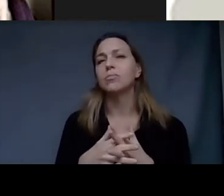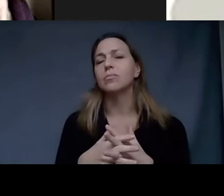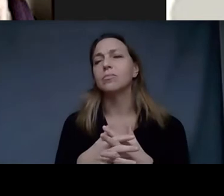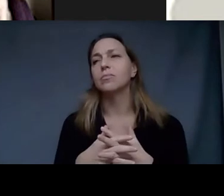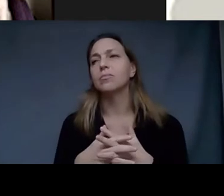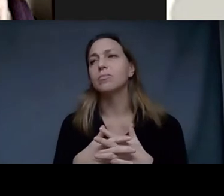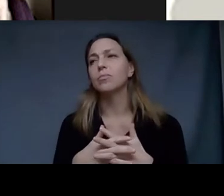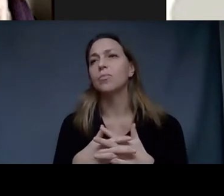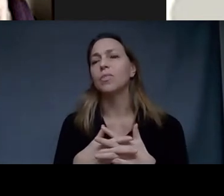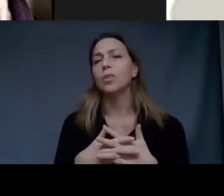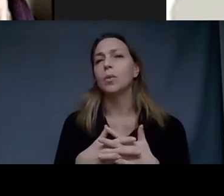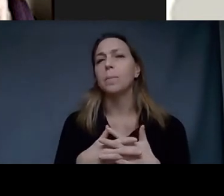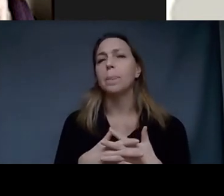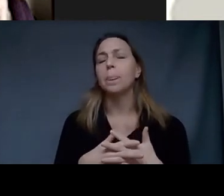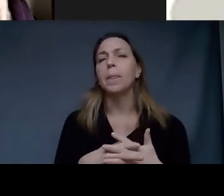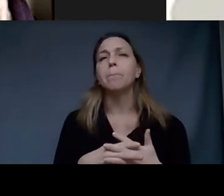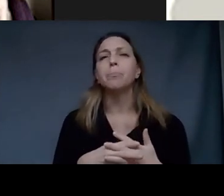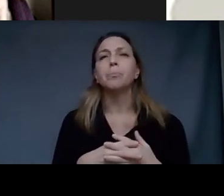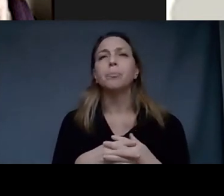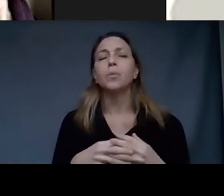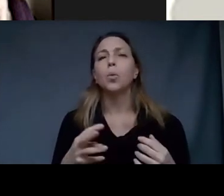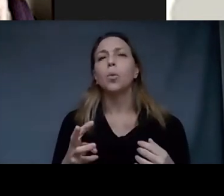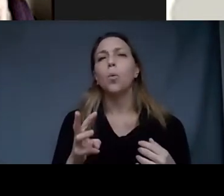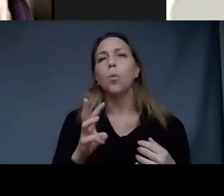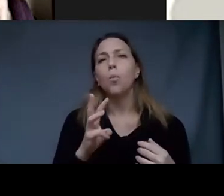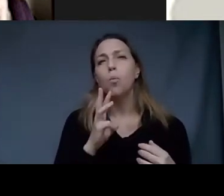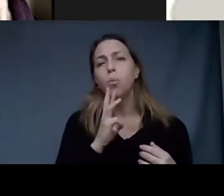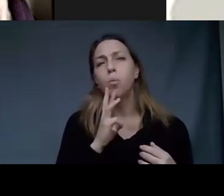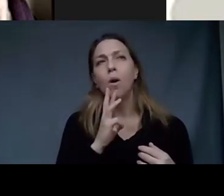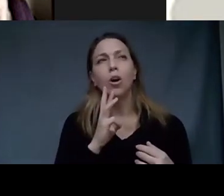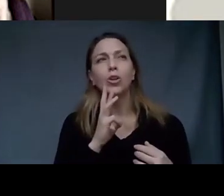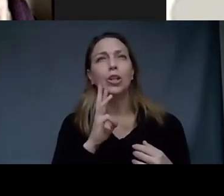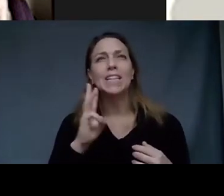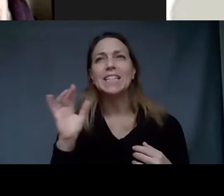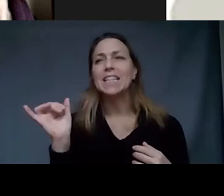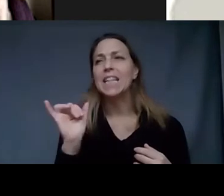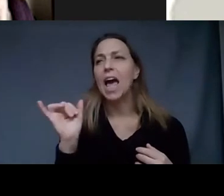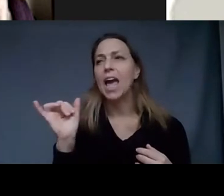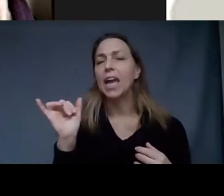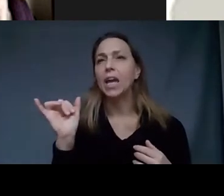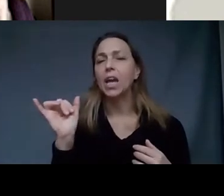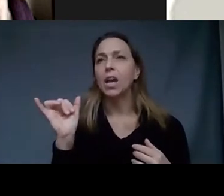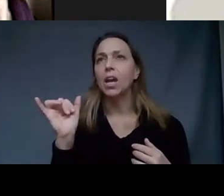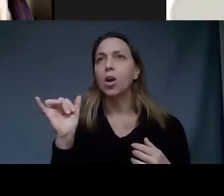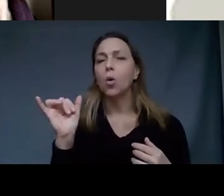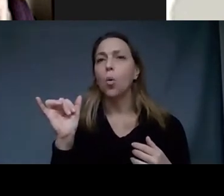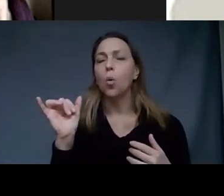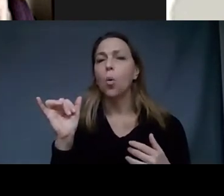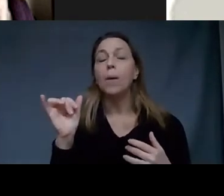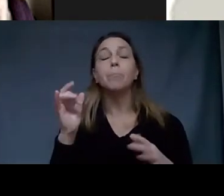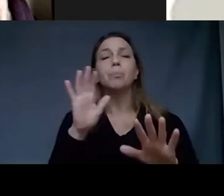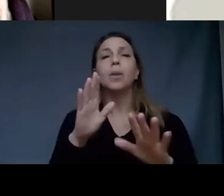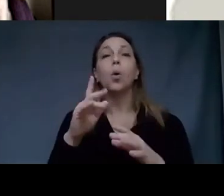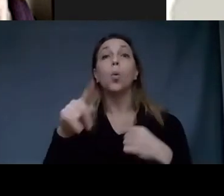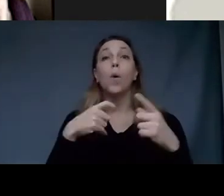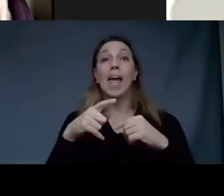unconscious in a way I don't mean to sound trite but when one is underwater